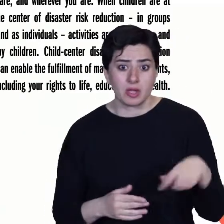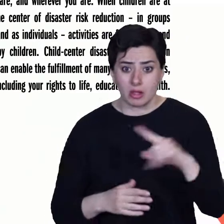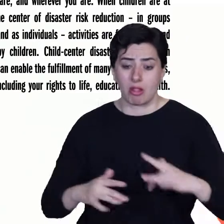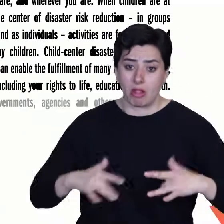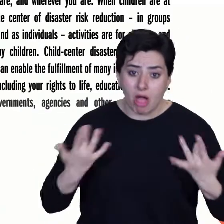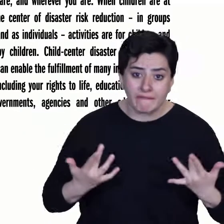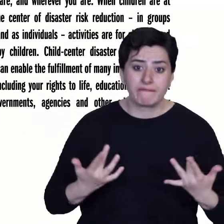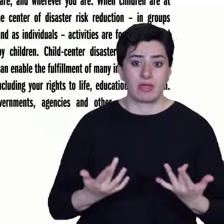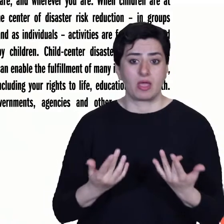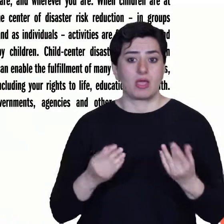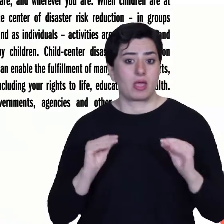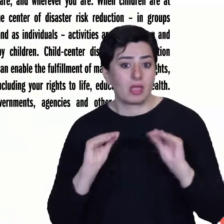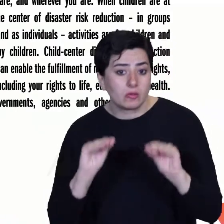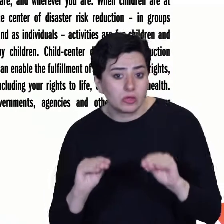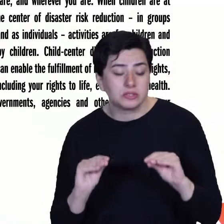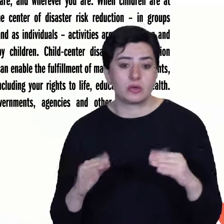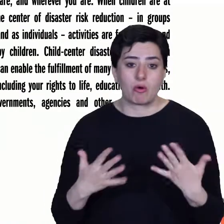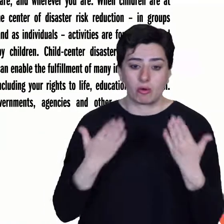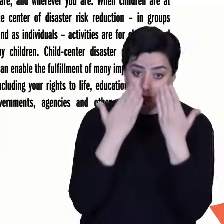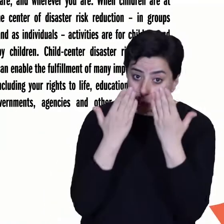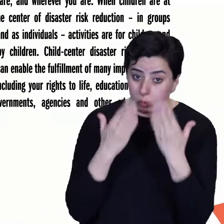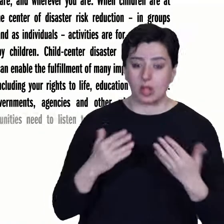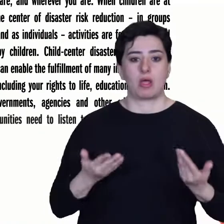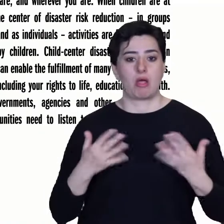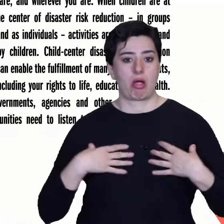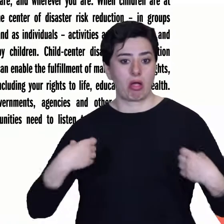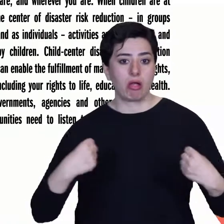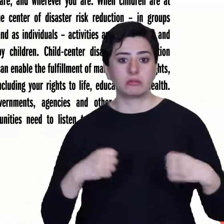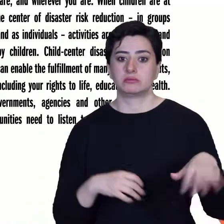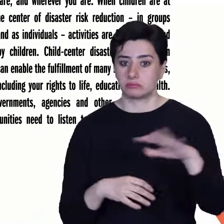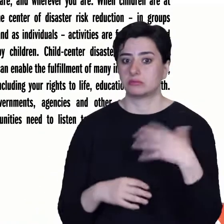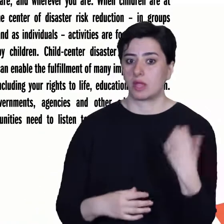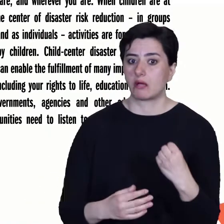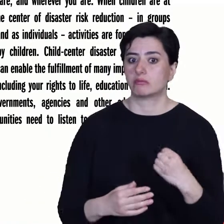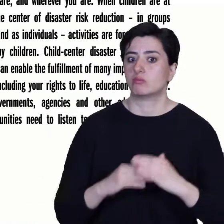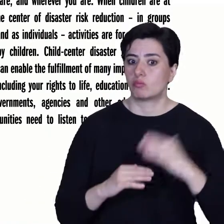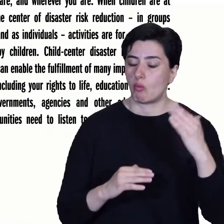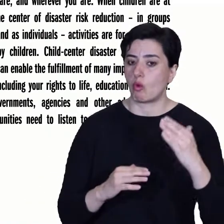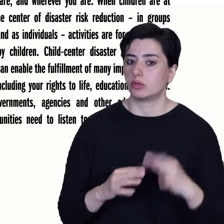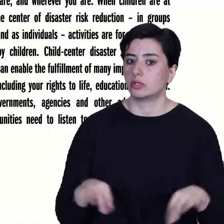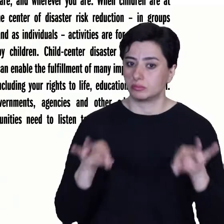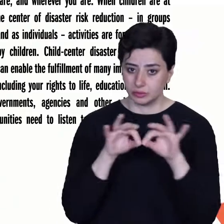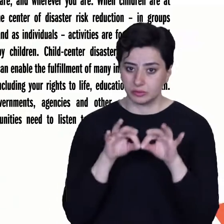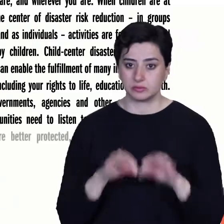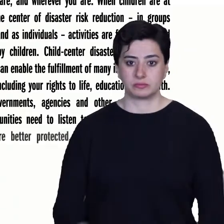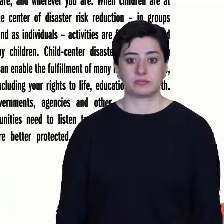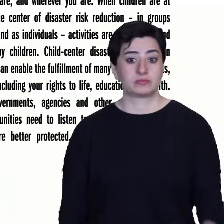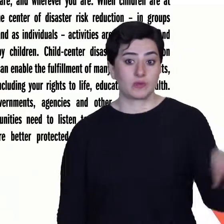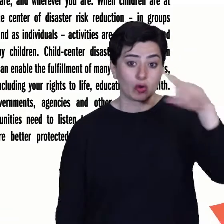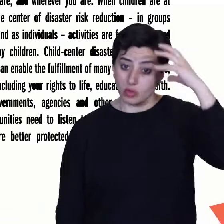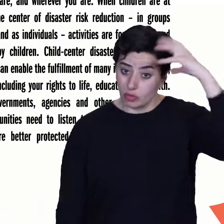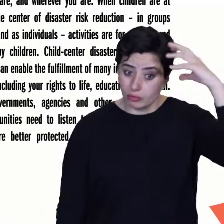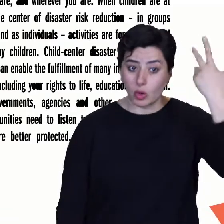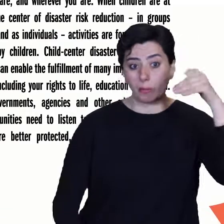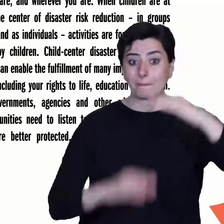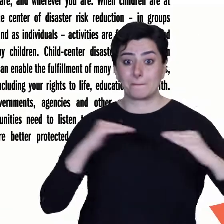education and health. Governments, agencies and other adults in your communities need to listen to your point of view